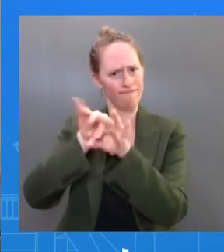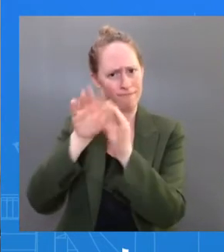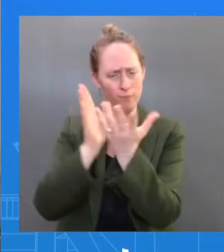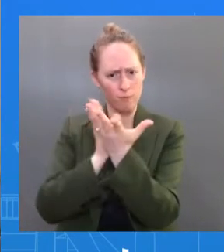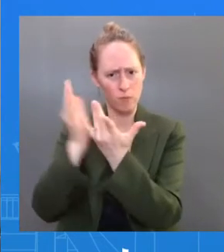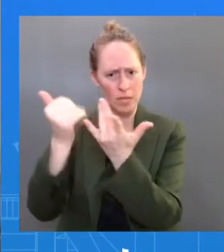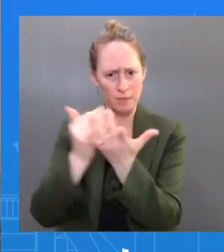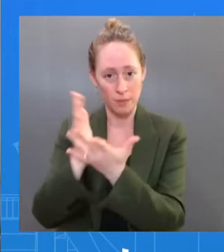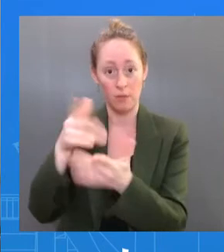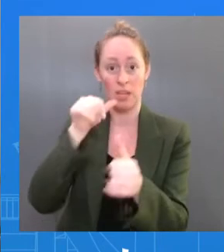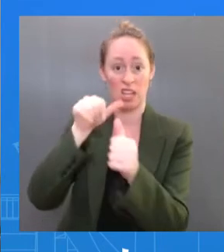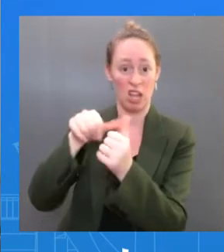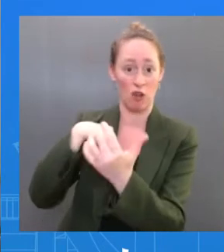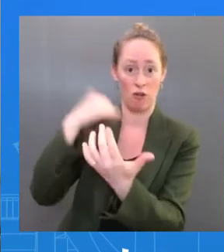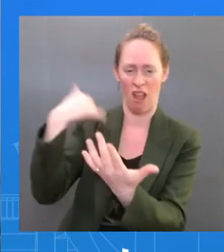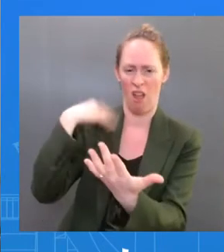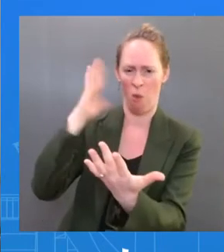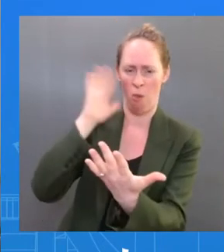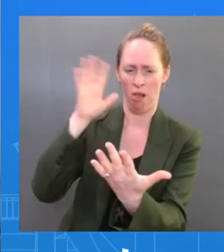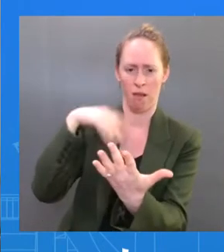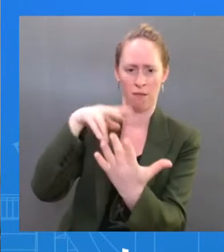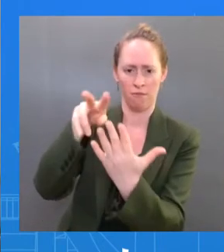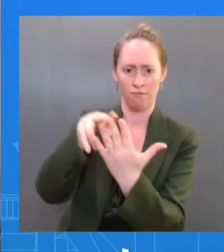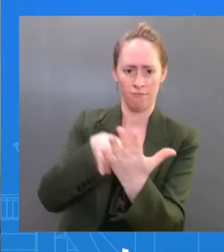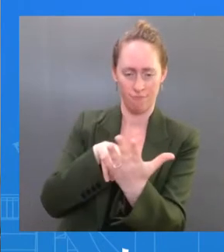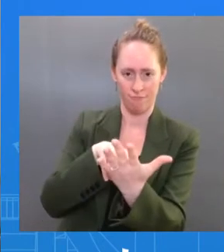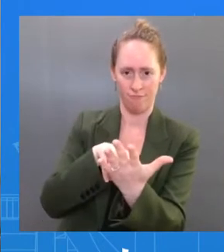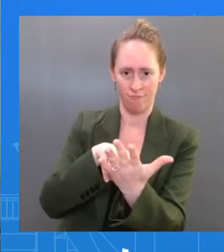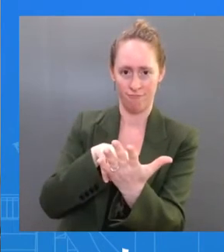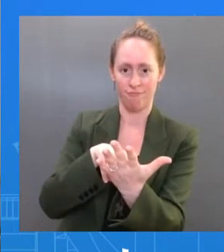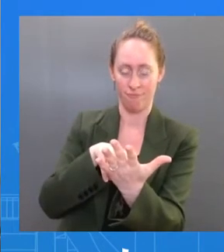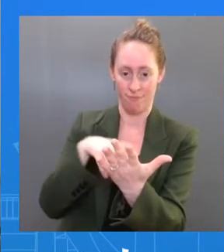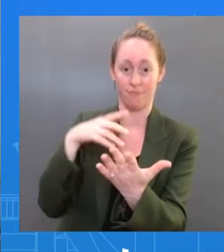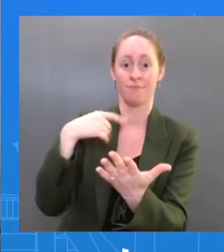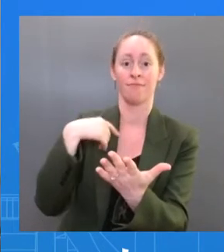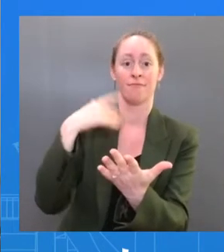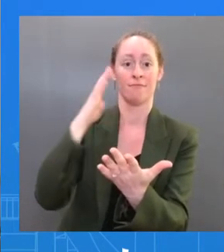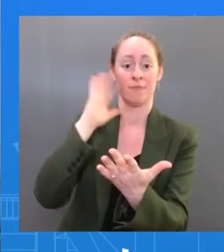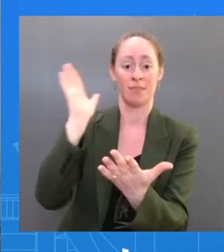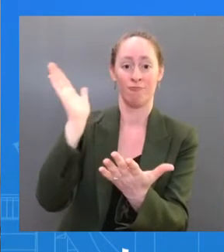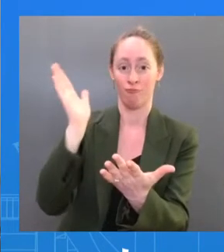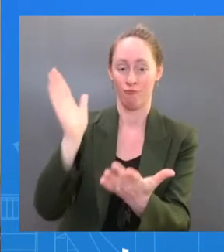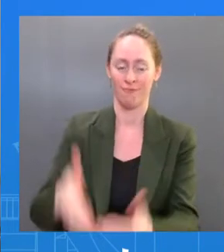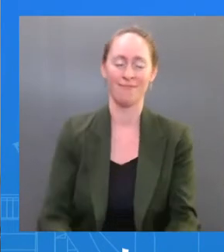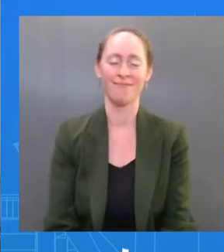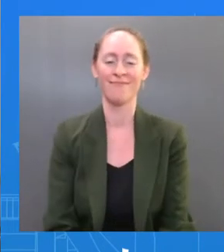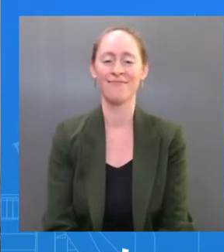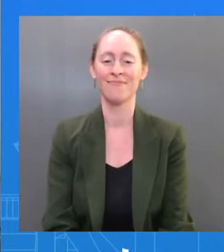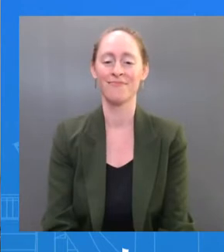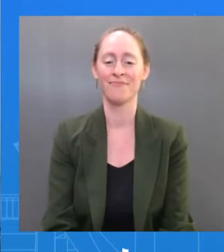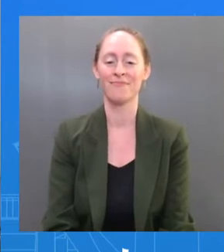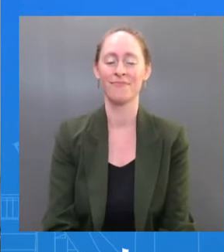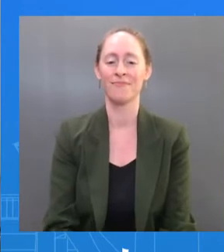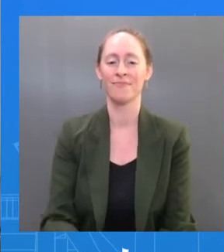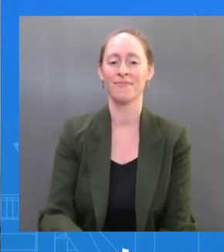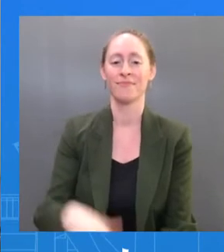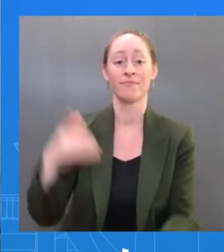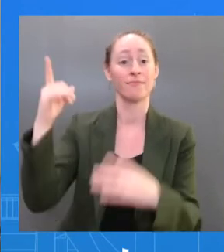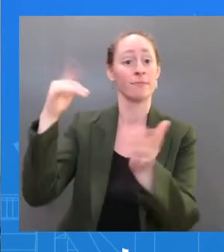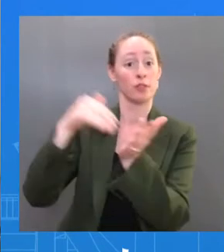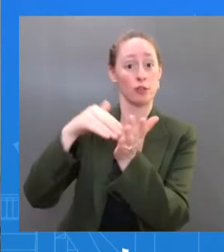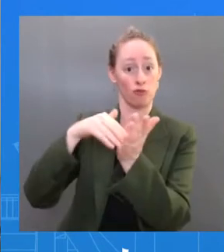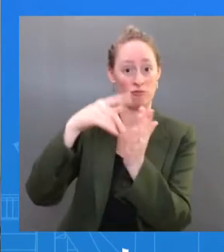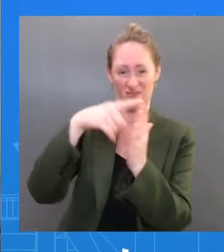started before we get started. This morning, as part of our routine screening program for the President, the SARS